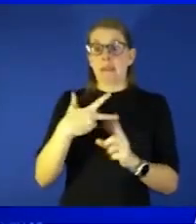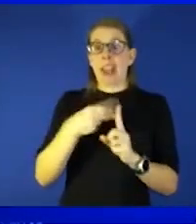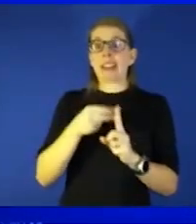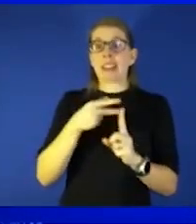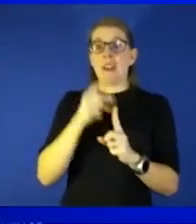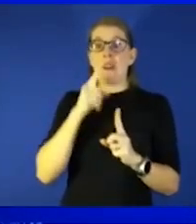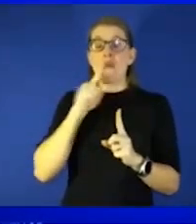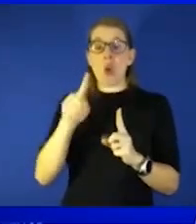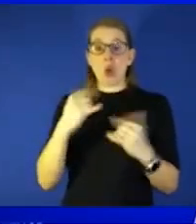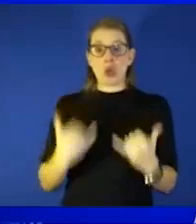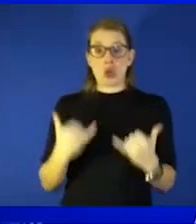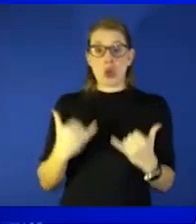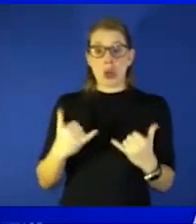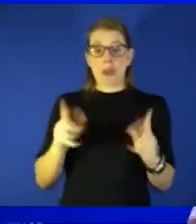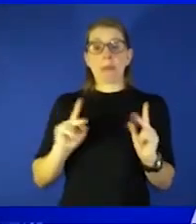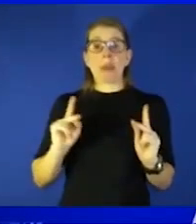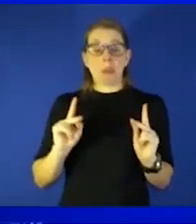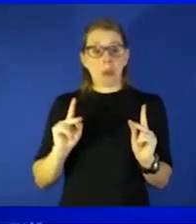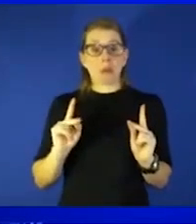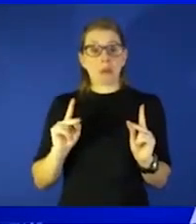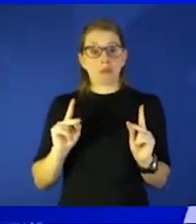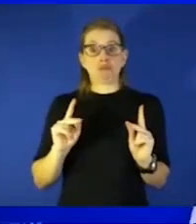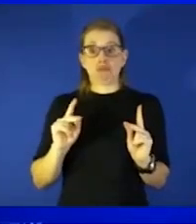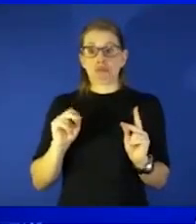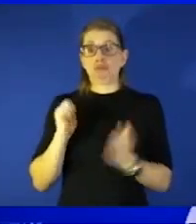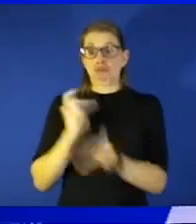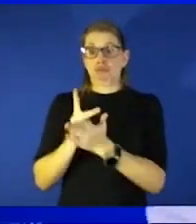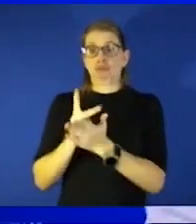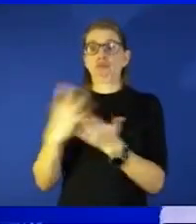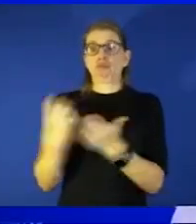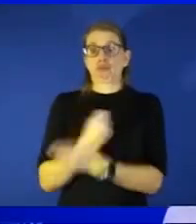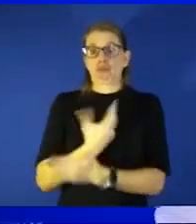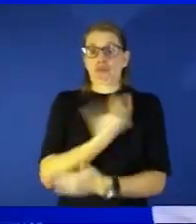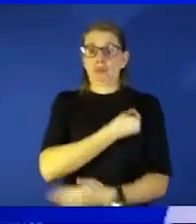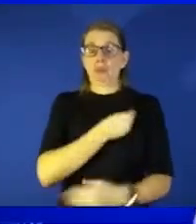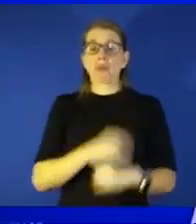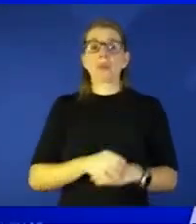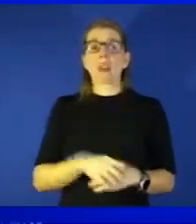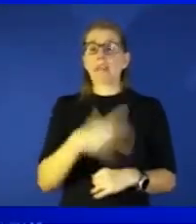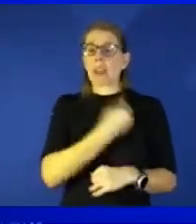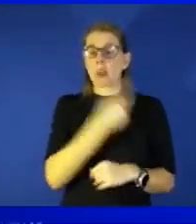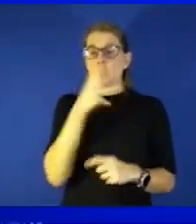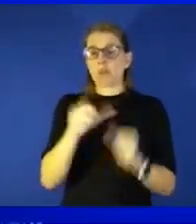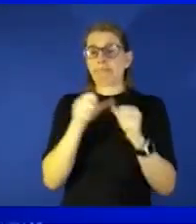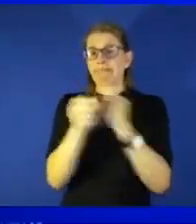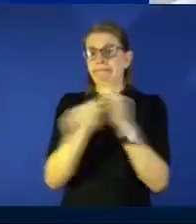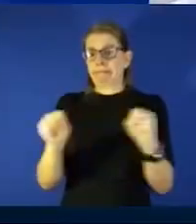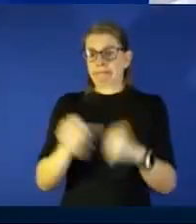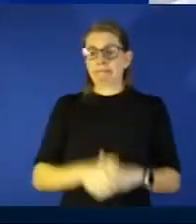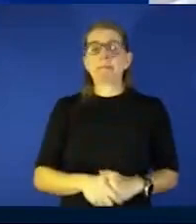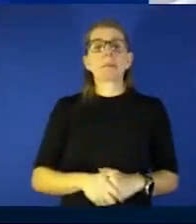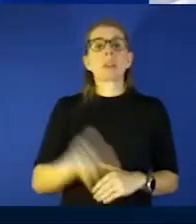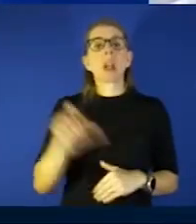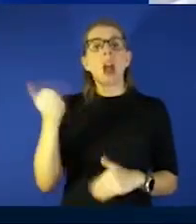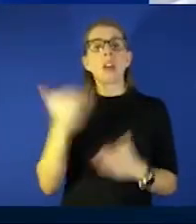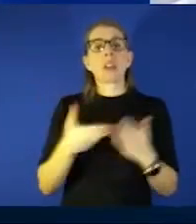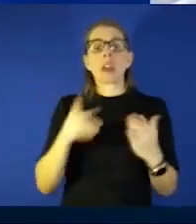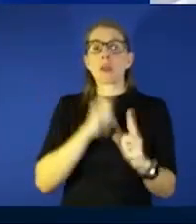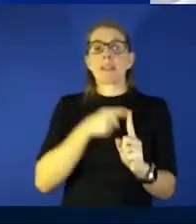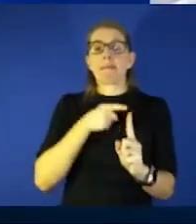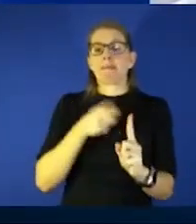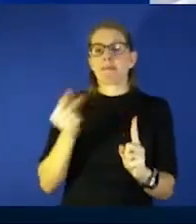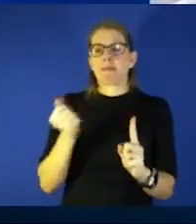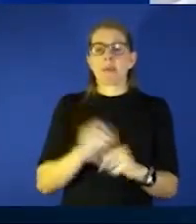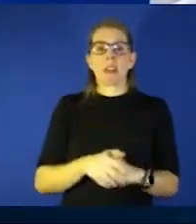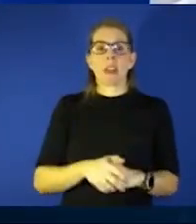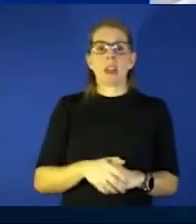current people who are eligible for vaccines these vaccines will continue to be safe the other thing just to point out that some pretty big news